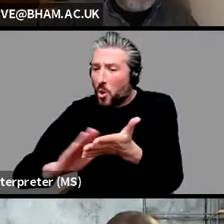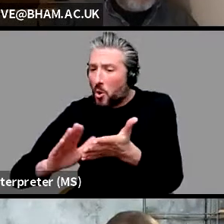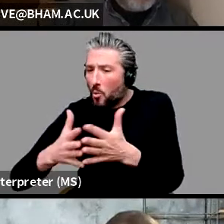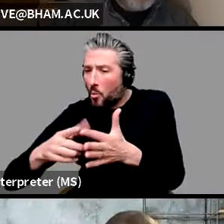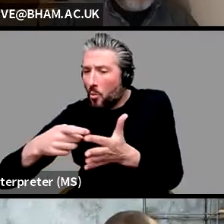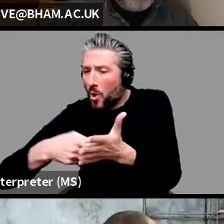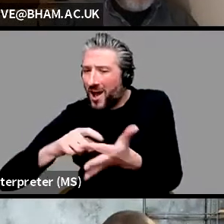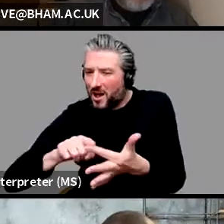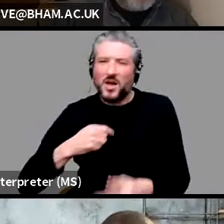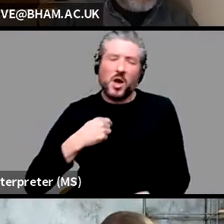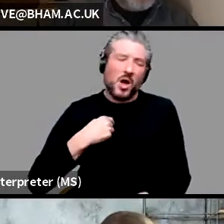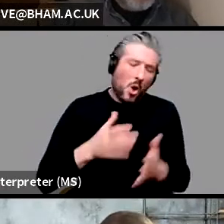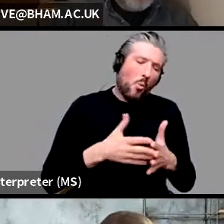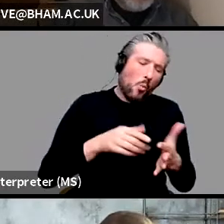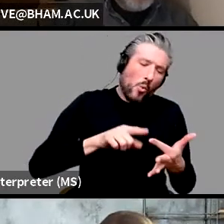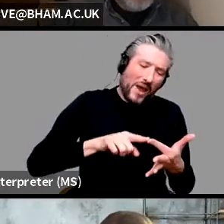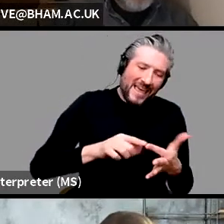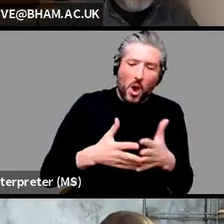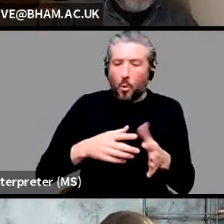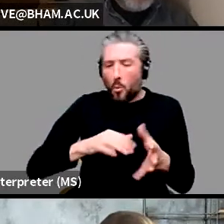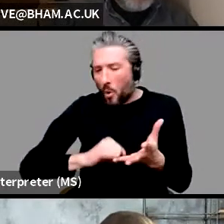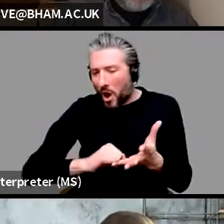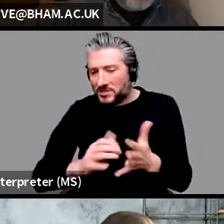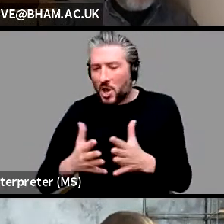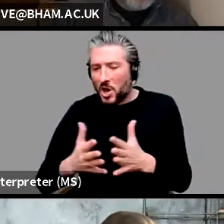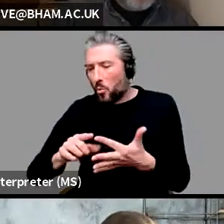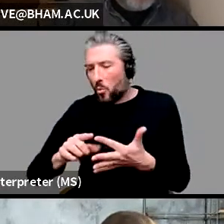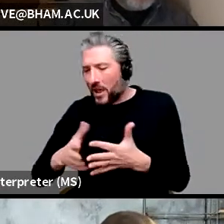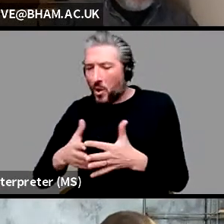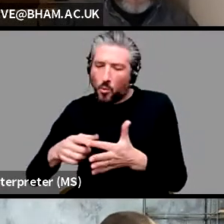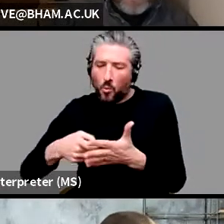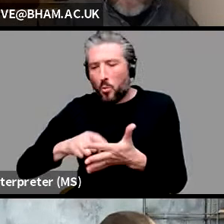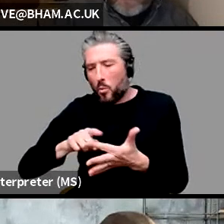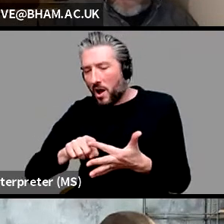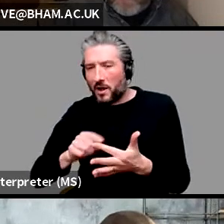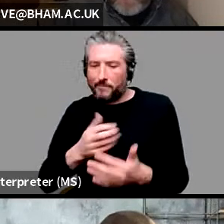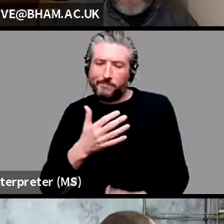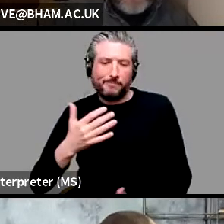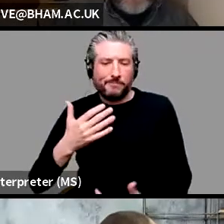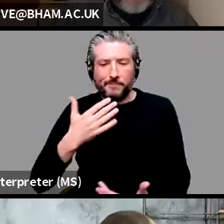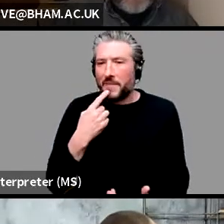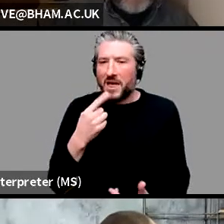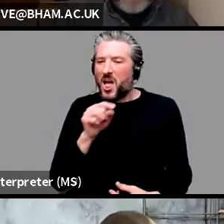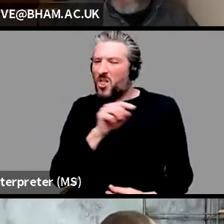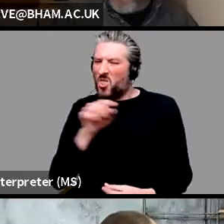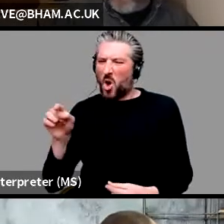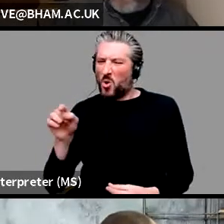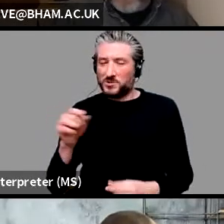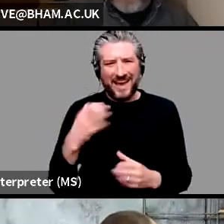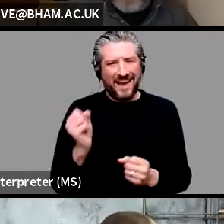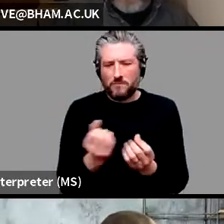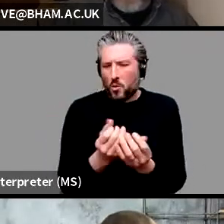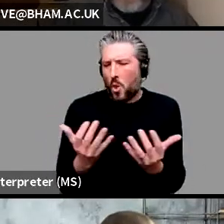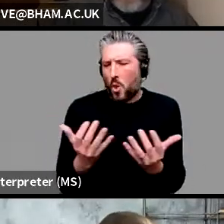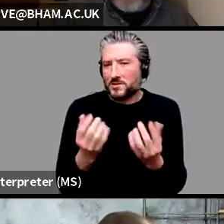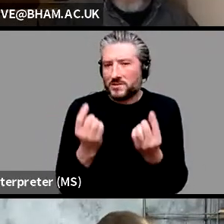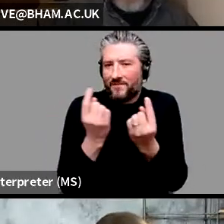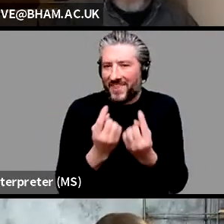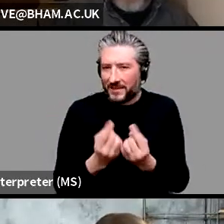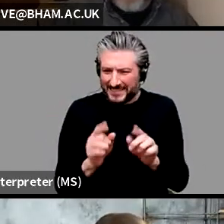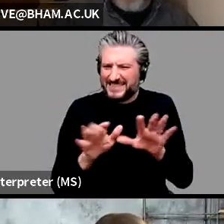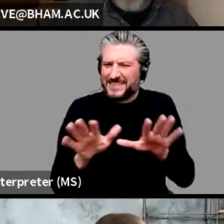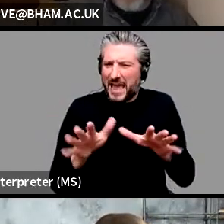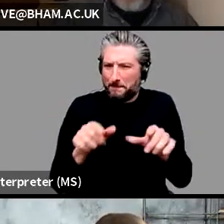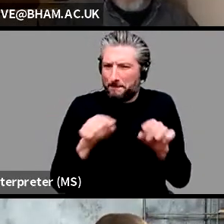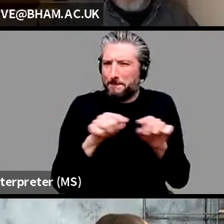we was blah, blah, blah. We were blah, blah, blah. We was blah, blah, blah. were blah, blah, blah. Right. And there's a bunch of things like that. Um,